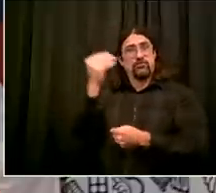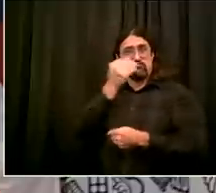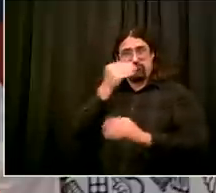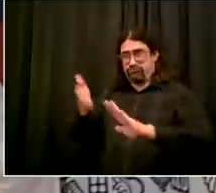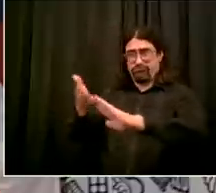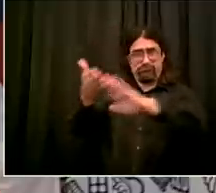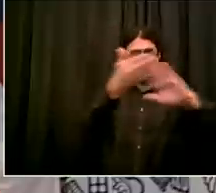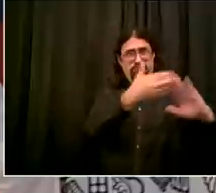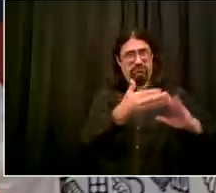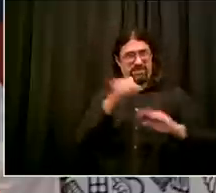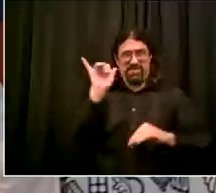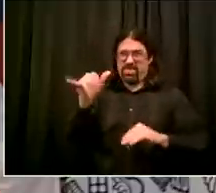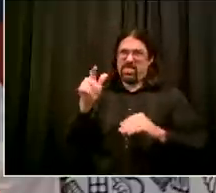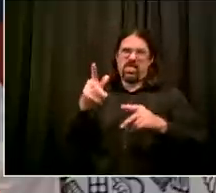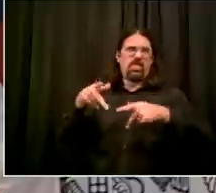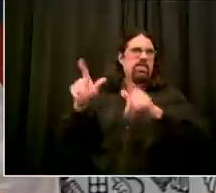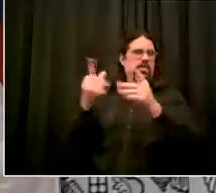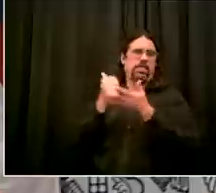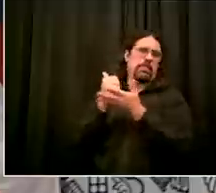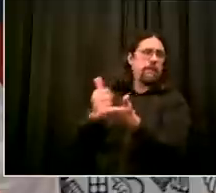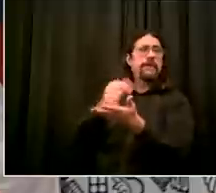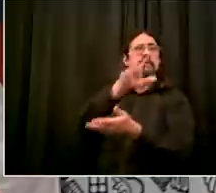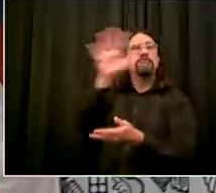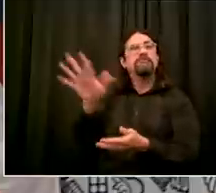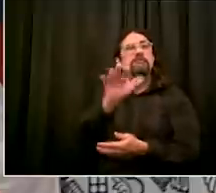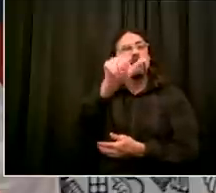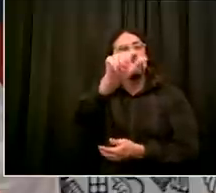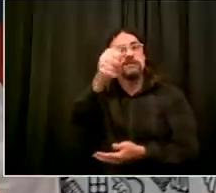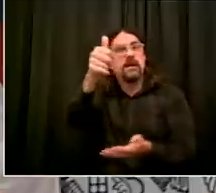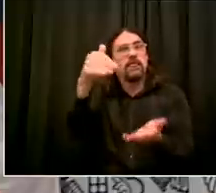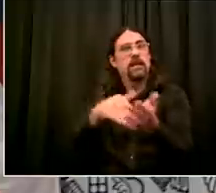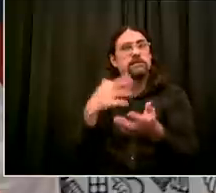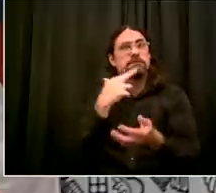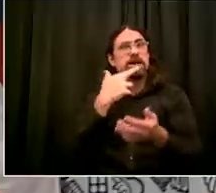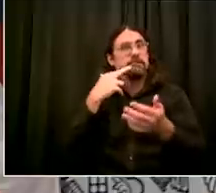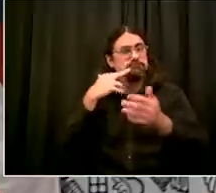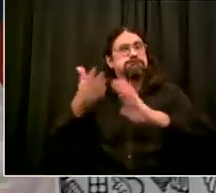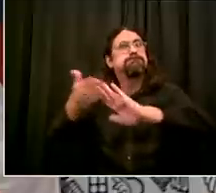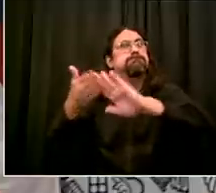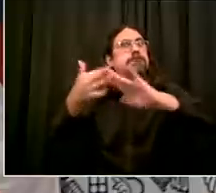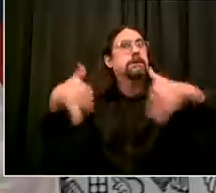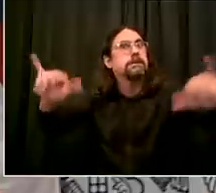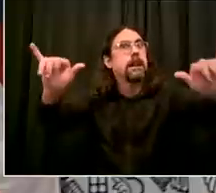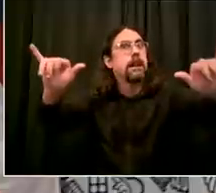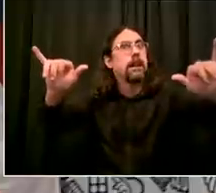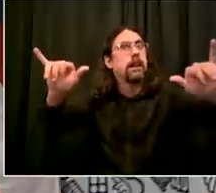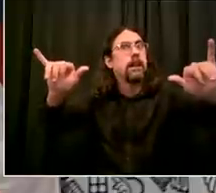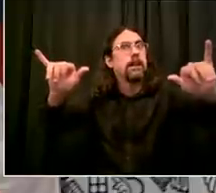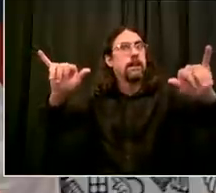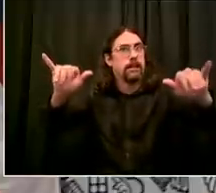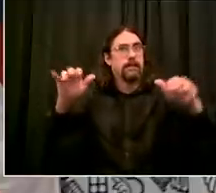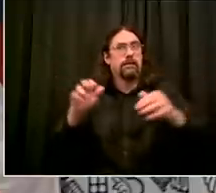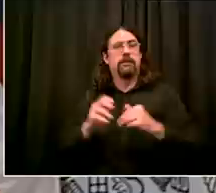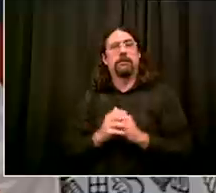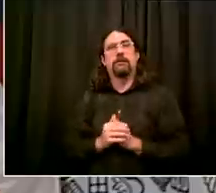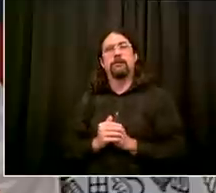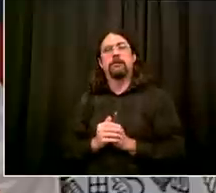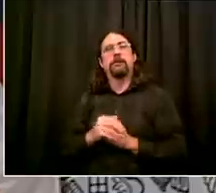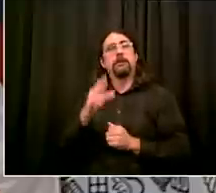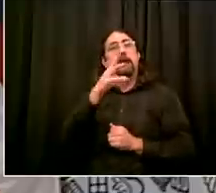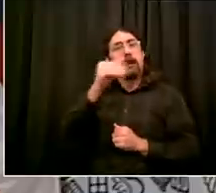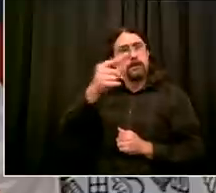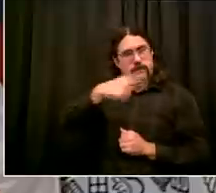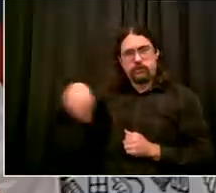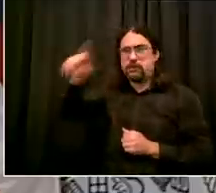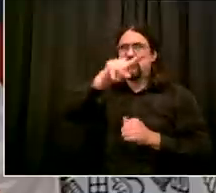dining will be back next year so that restaurants can plan on it but the last piece you're right to fill in is those rules around